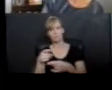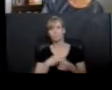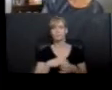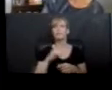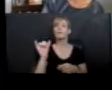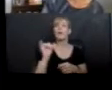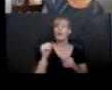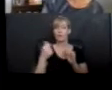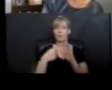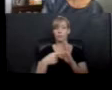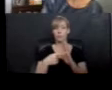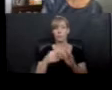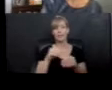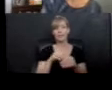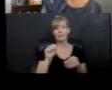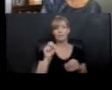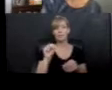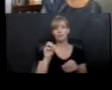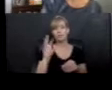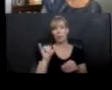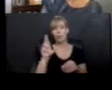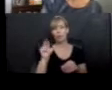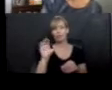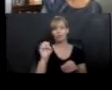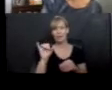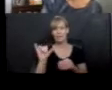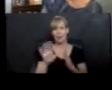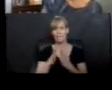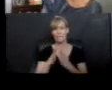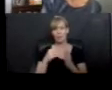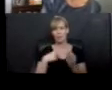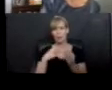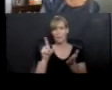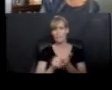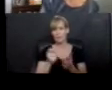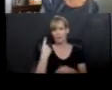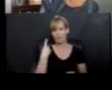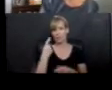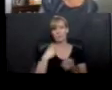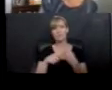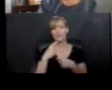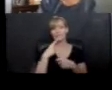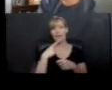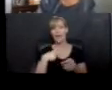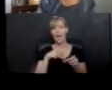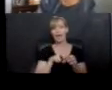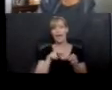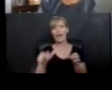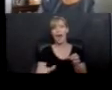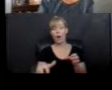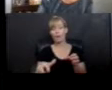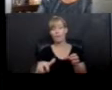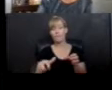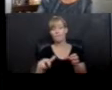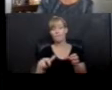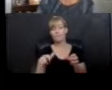in Snowy Race, which is a book that I wrote that came out last year, instead of saying, I got out of the truck, I said, I scooped